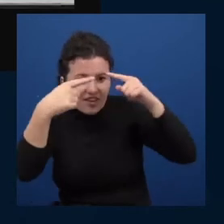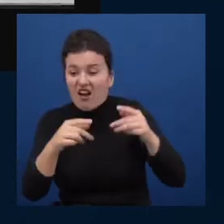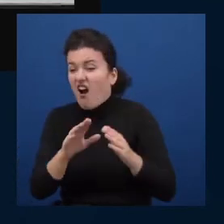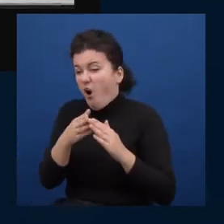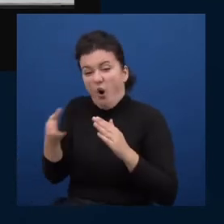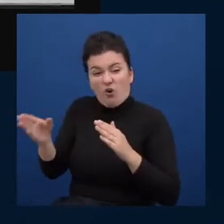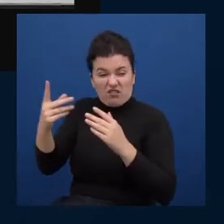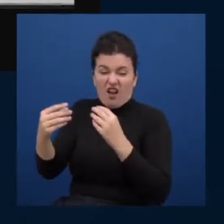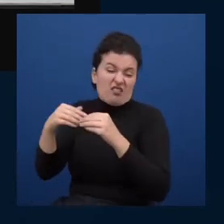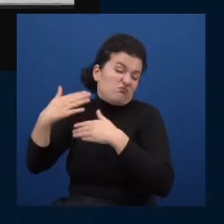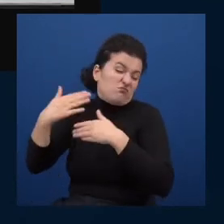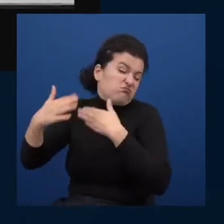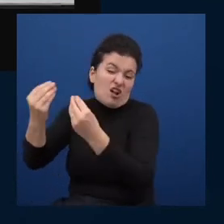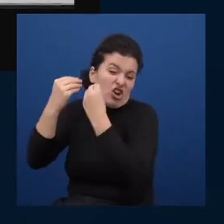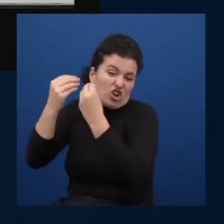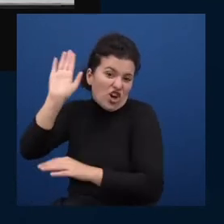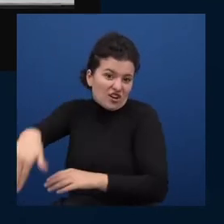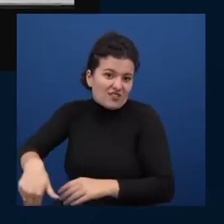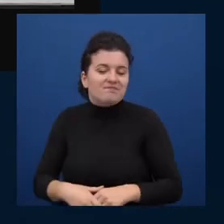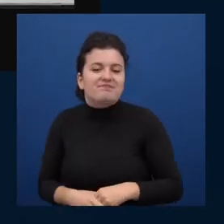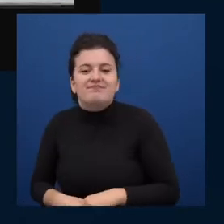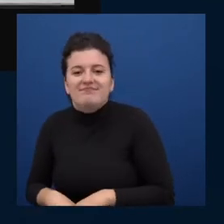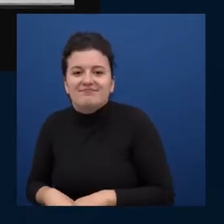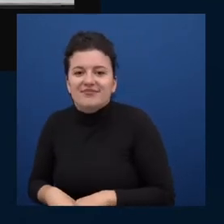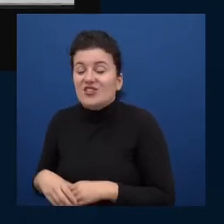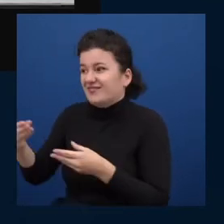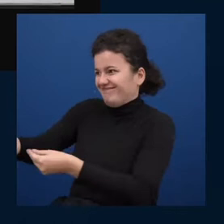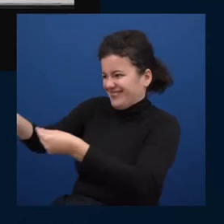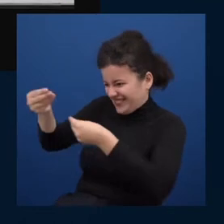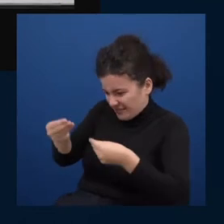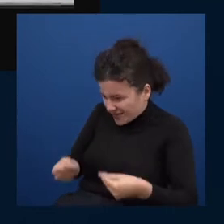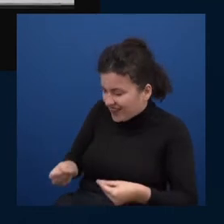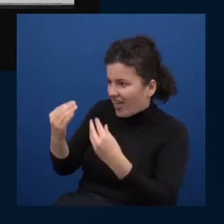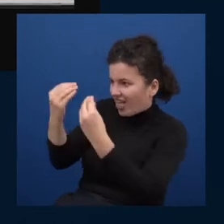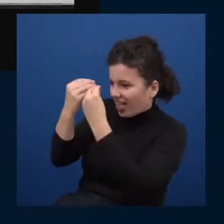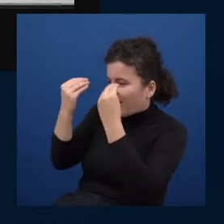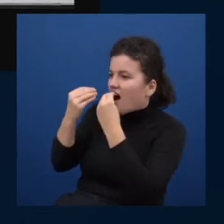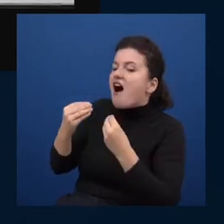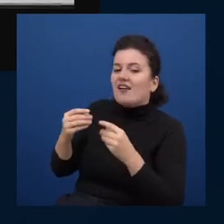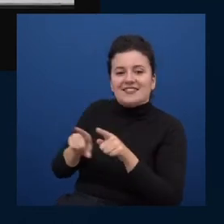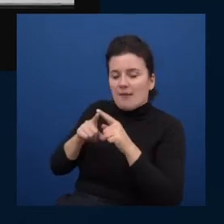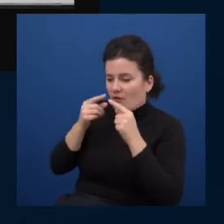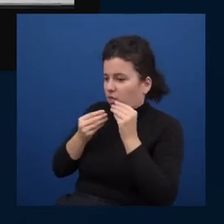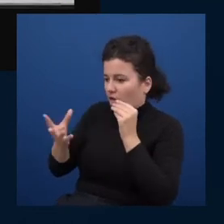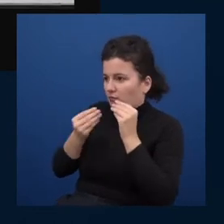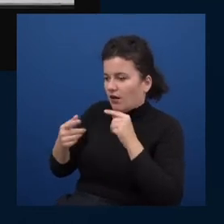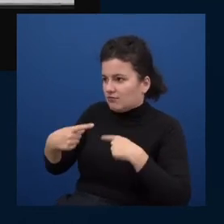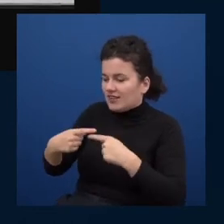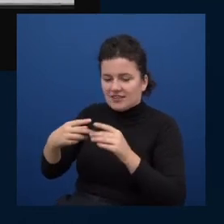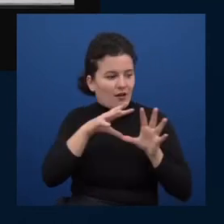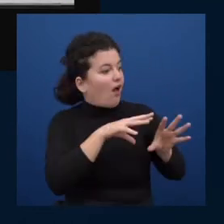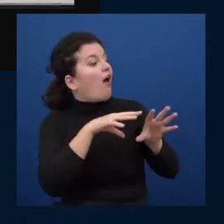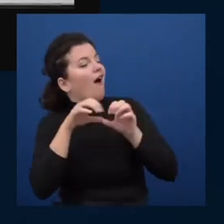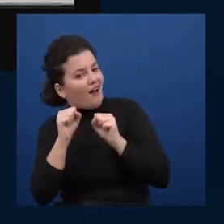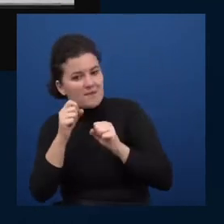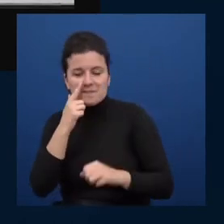yeah i love that yeah yeah so back to the slides when you look at these things you might say maybe you